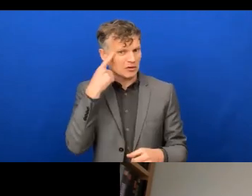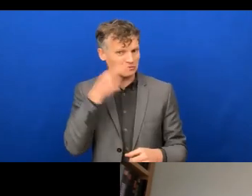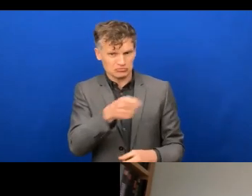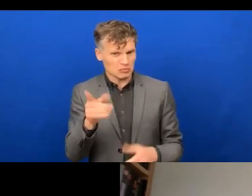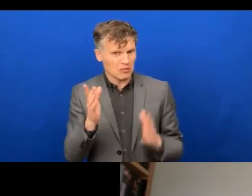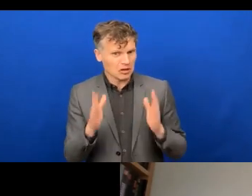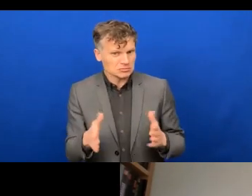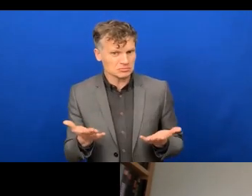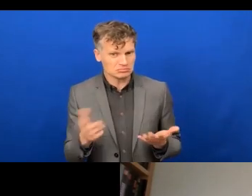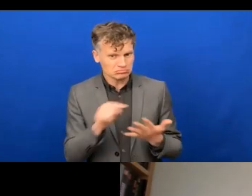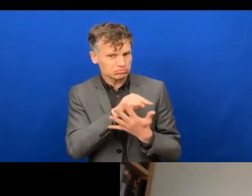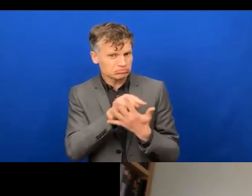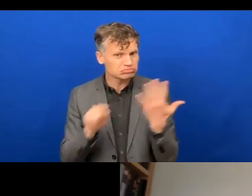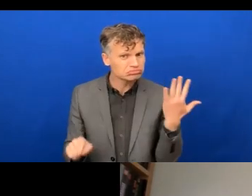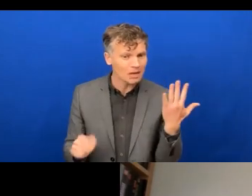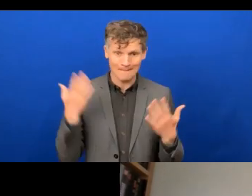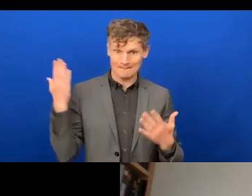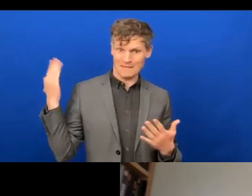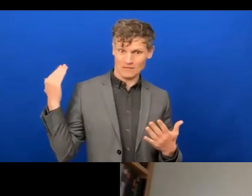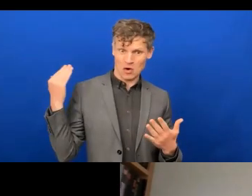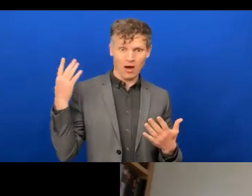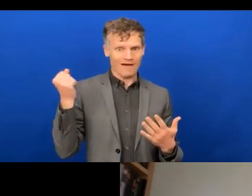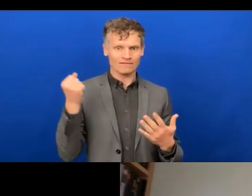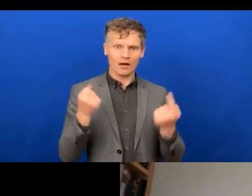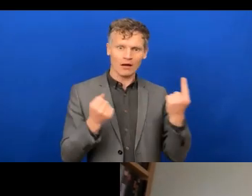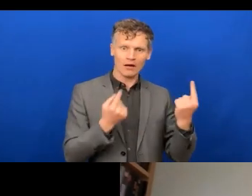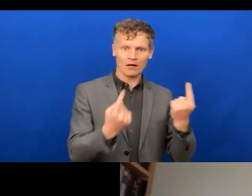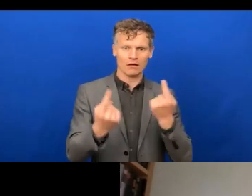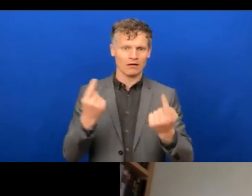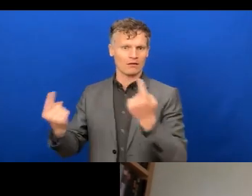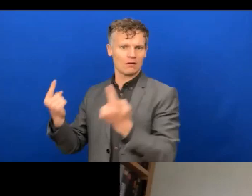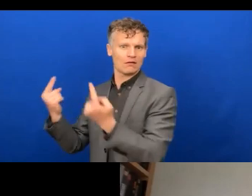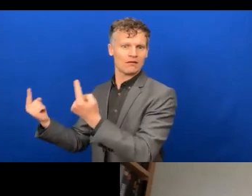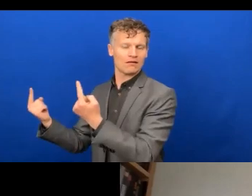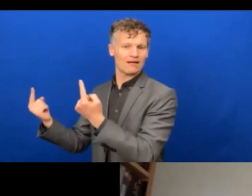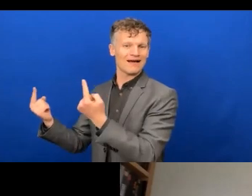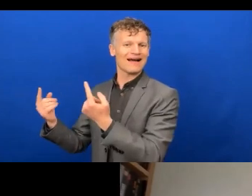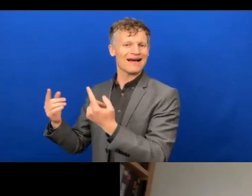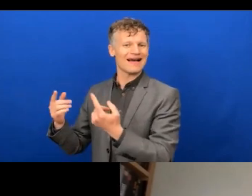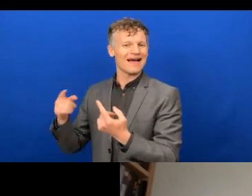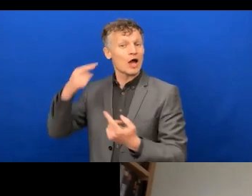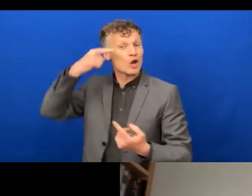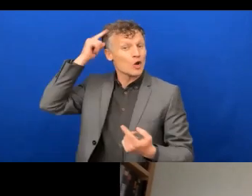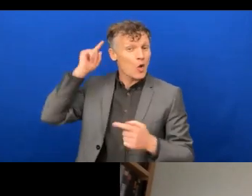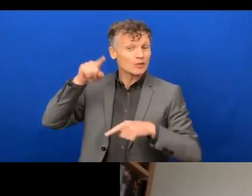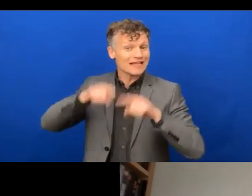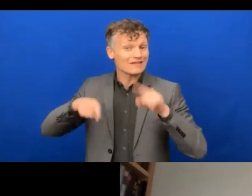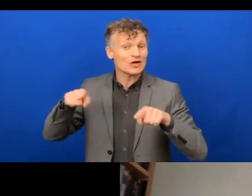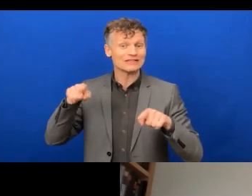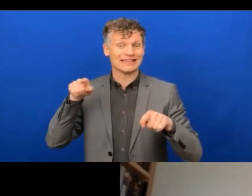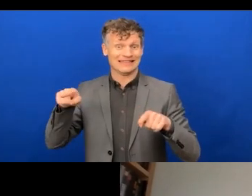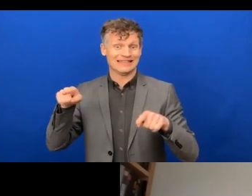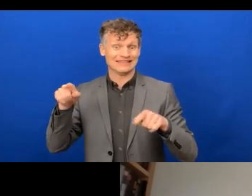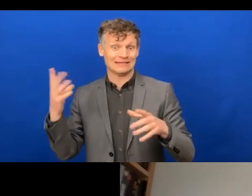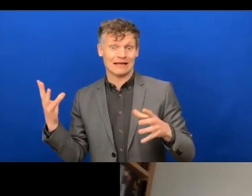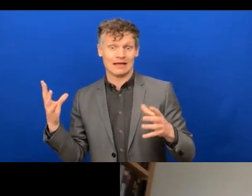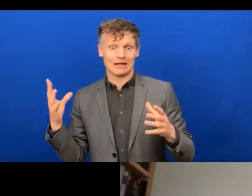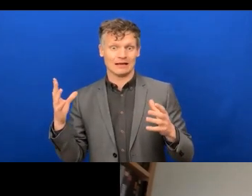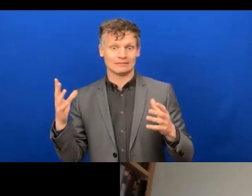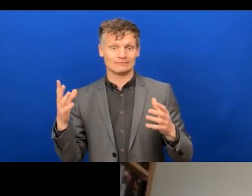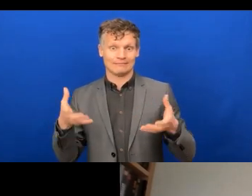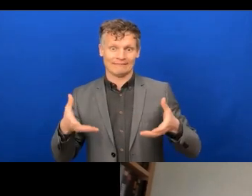carried out by a specific function can be challenging for your neurodivergent population at work. So,